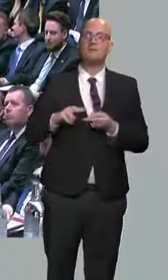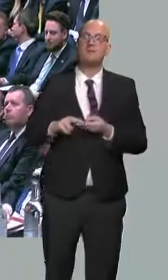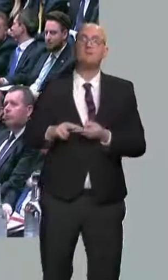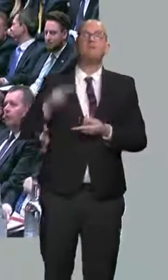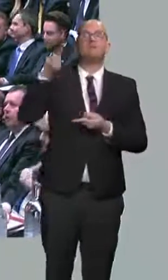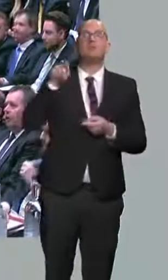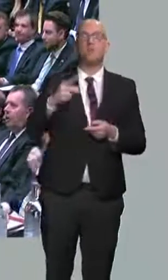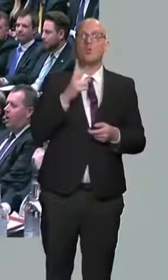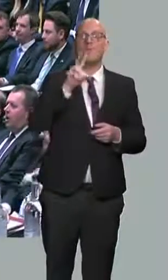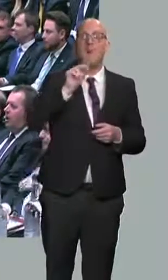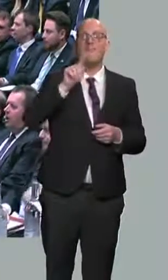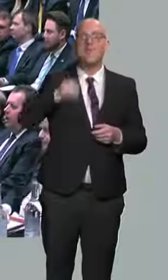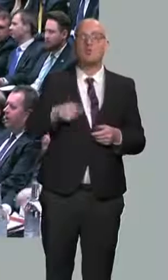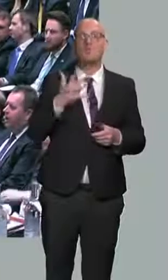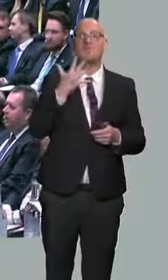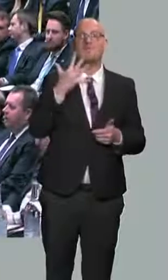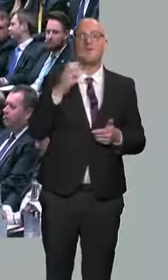,570.